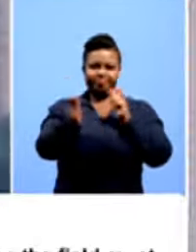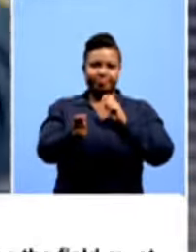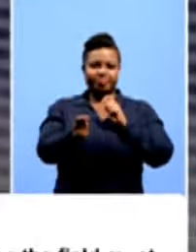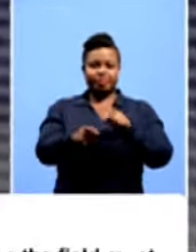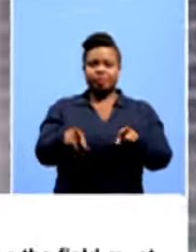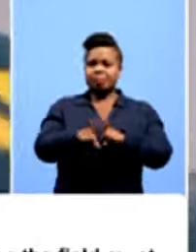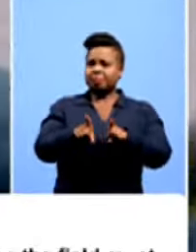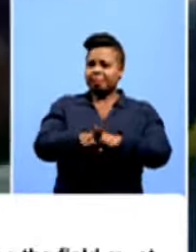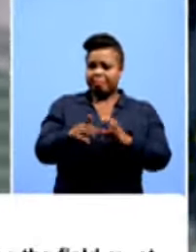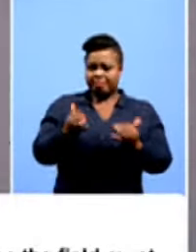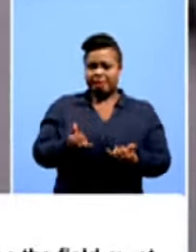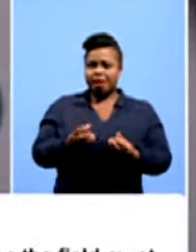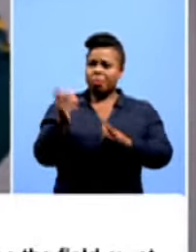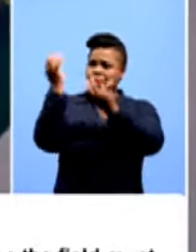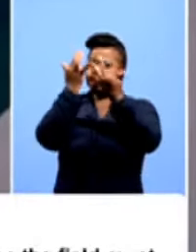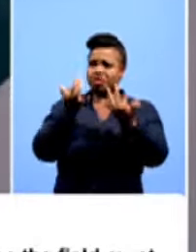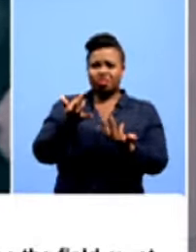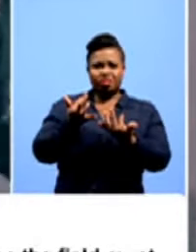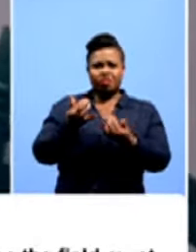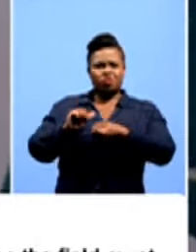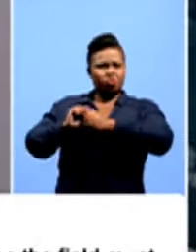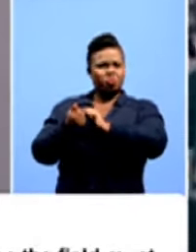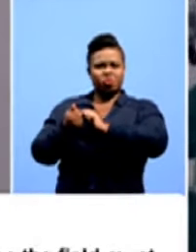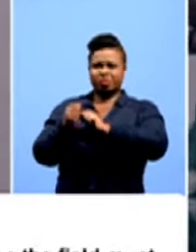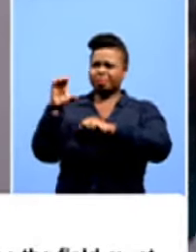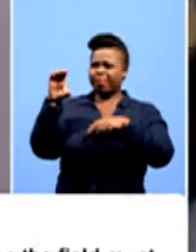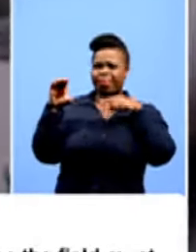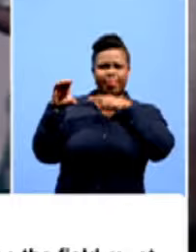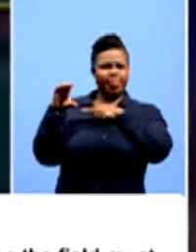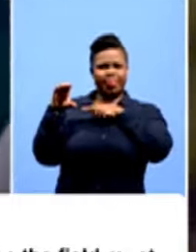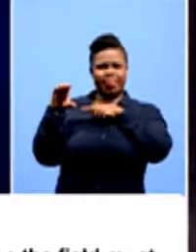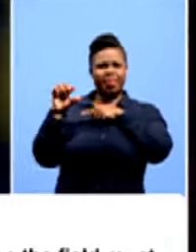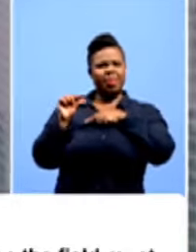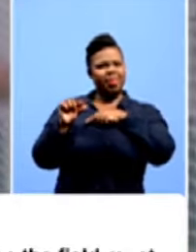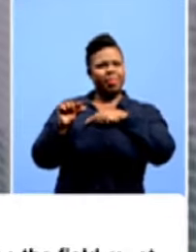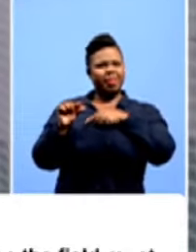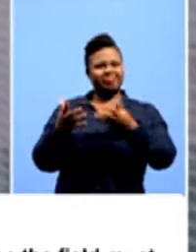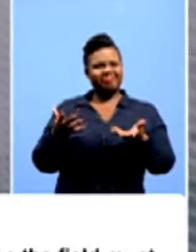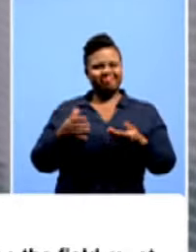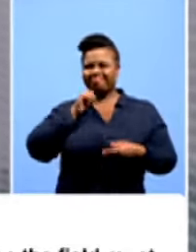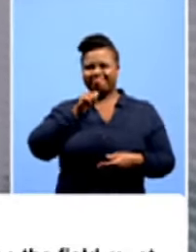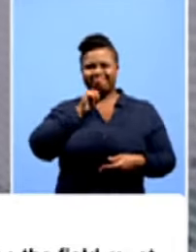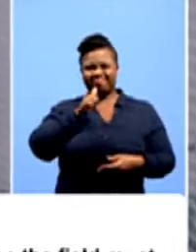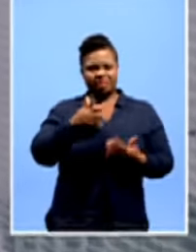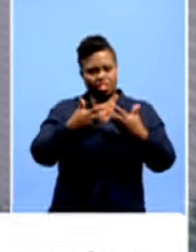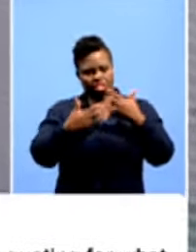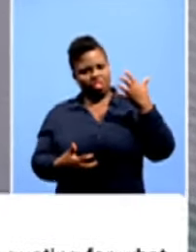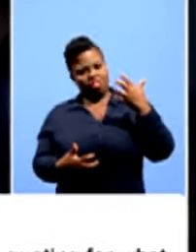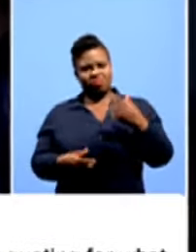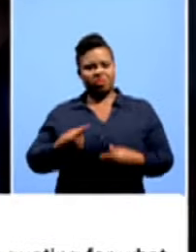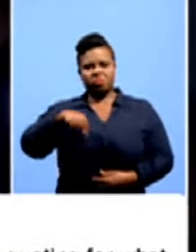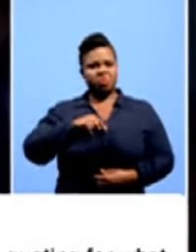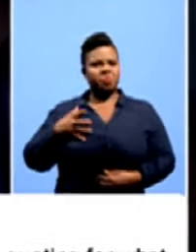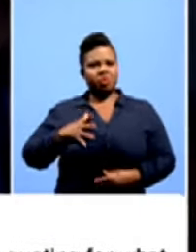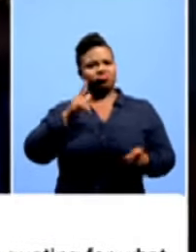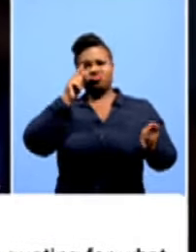budget at the moment, it's meager. It does not talk to the kind of quest we want for sport to